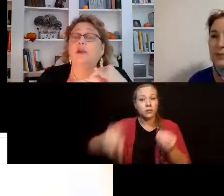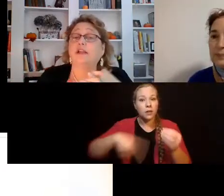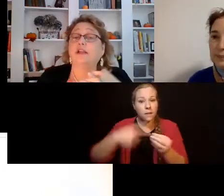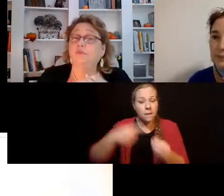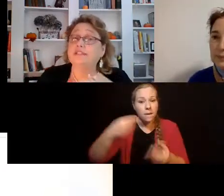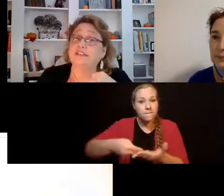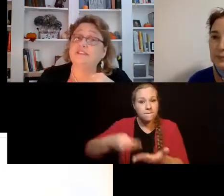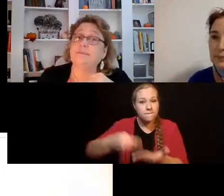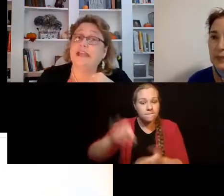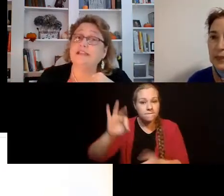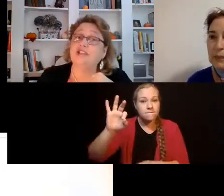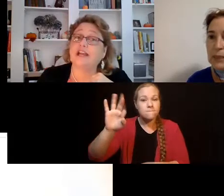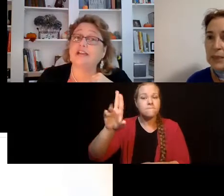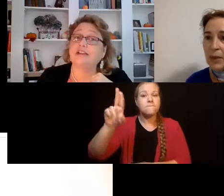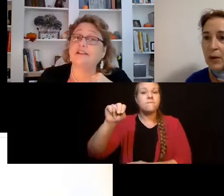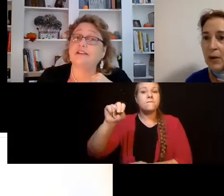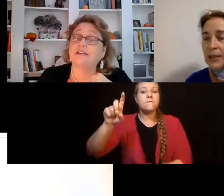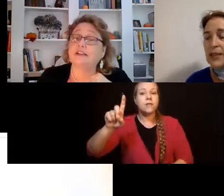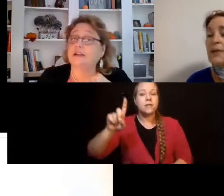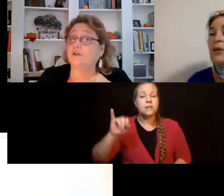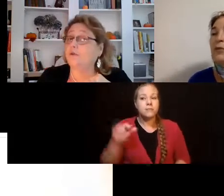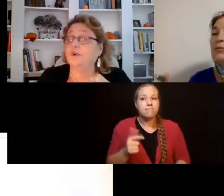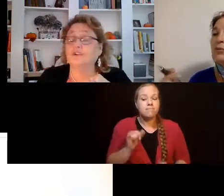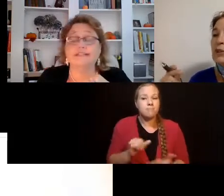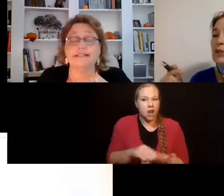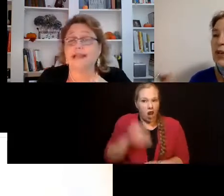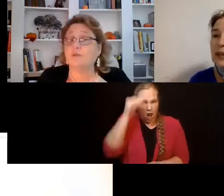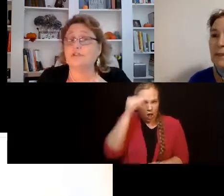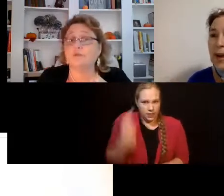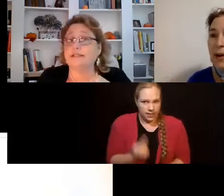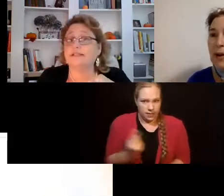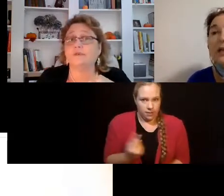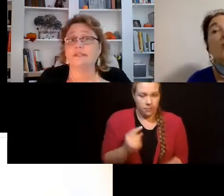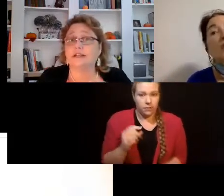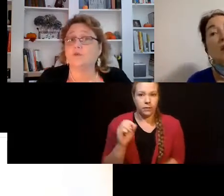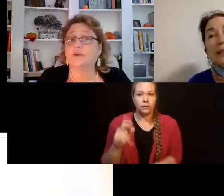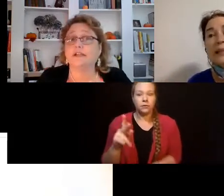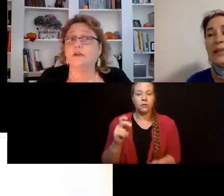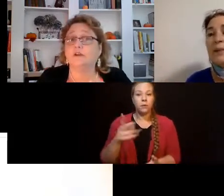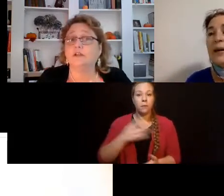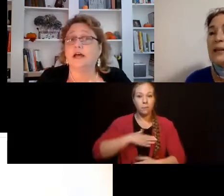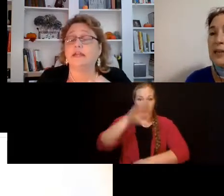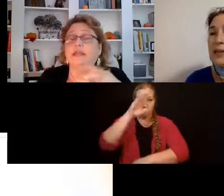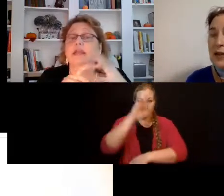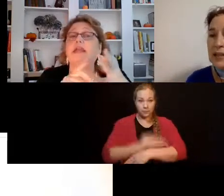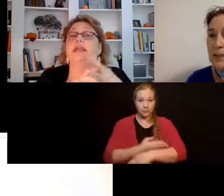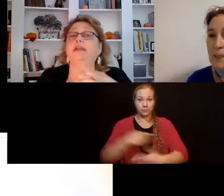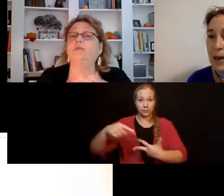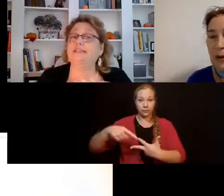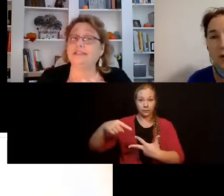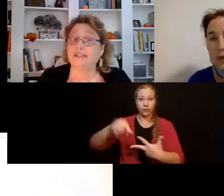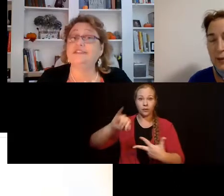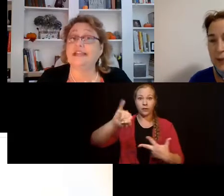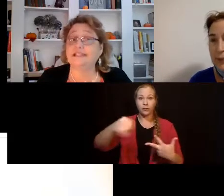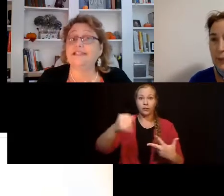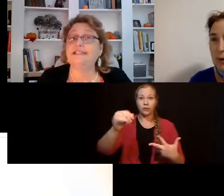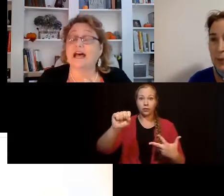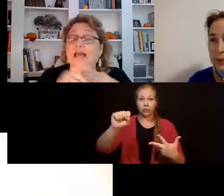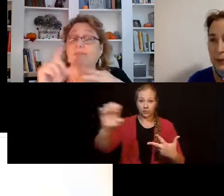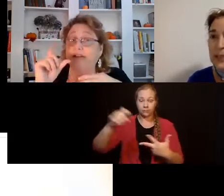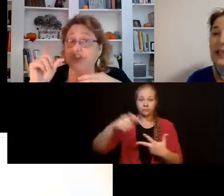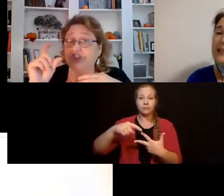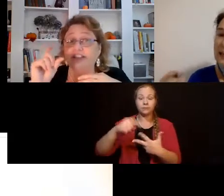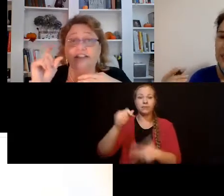receives a paycheck. He only works 10 hours a week, so he's not working a whole lot. He receives